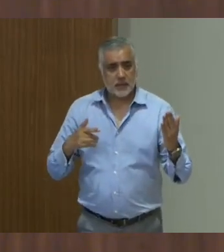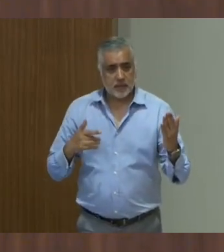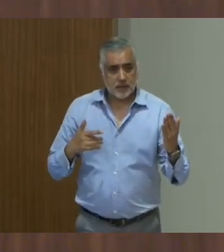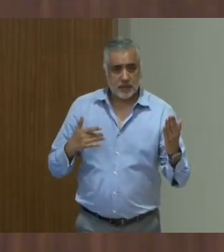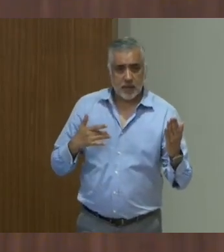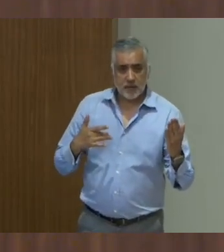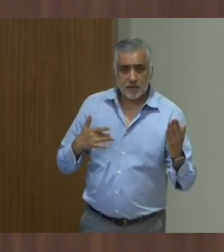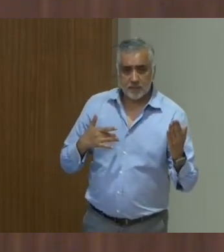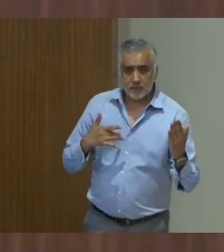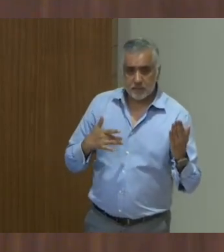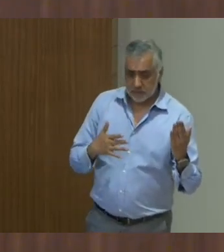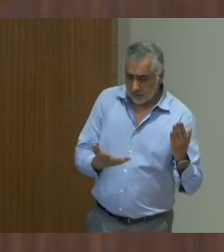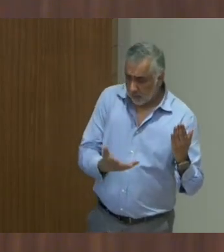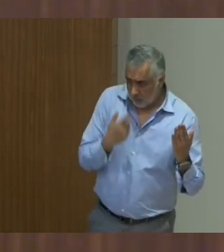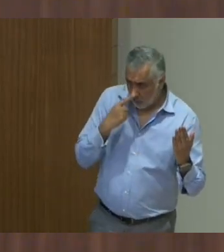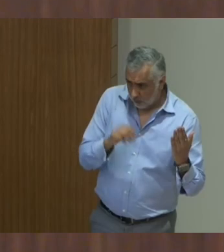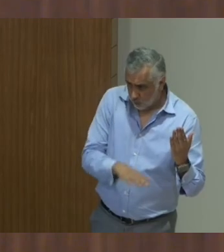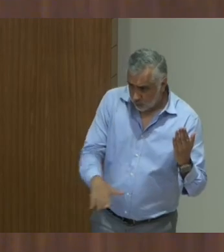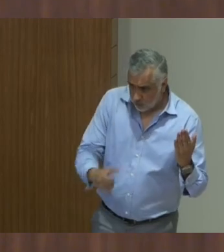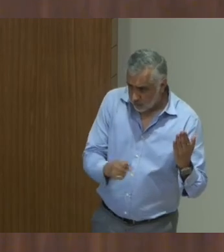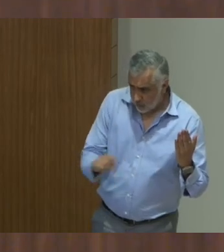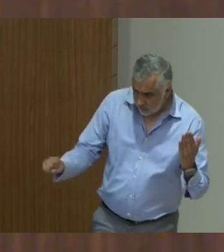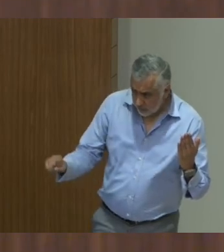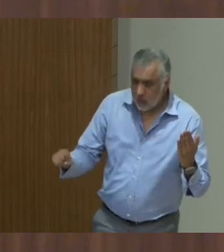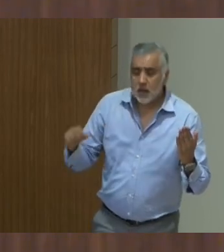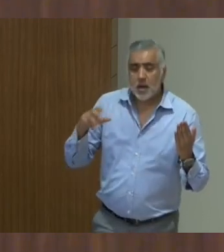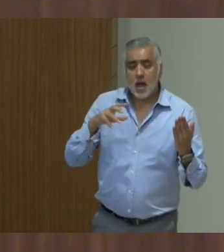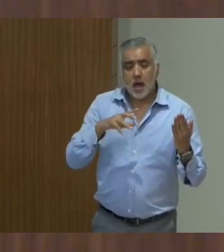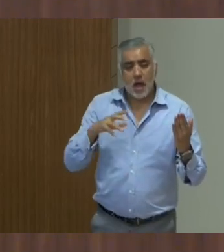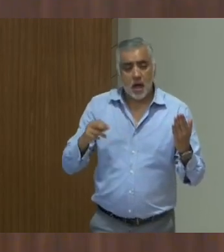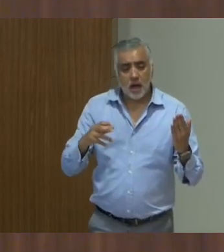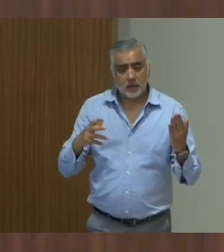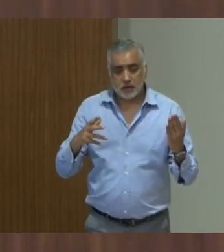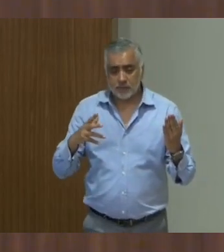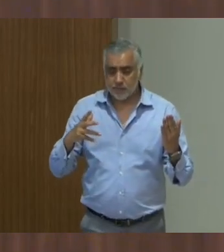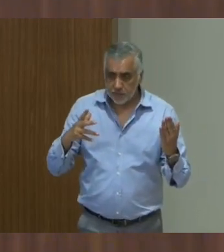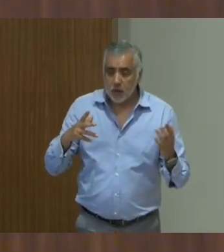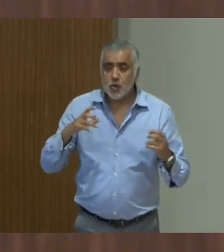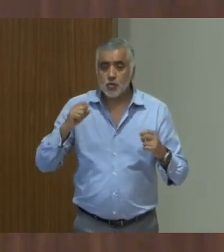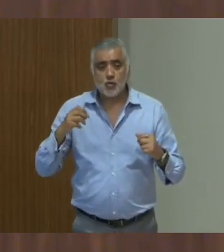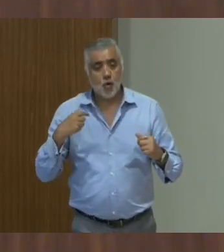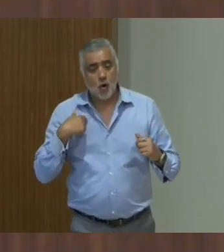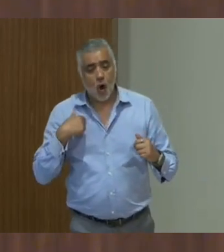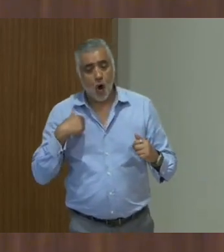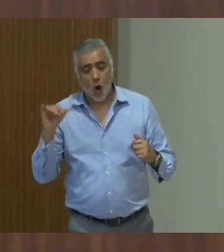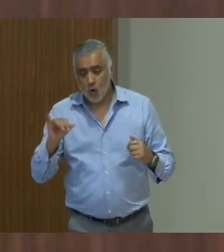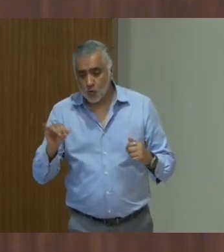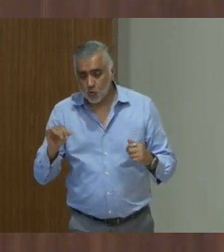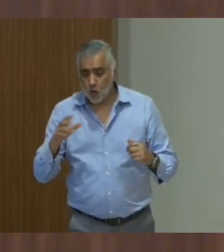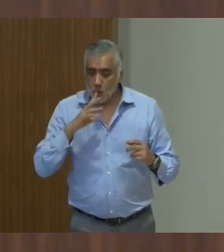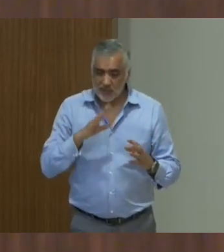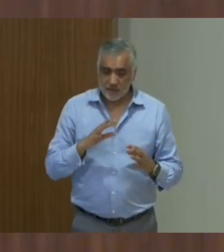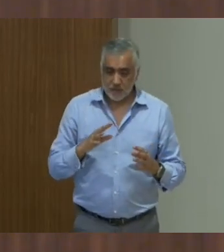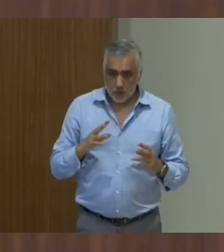bereft of the minimum services that they are, uh, accessing. Now, this meeting also was a very